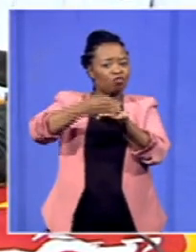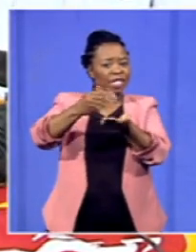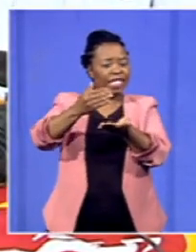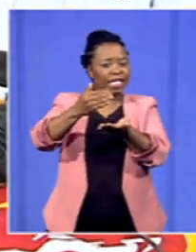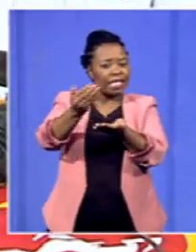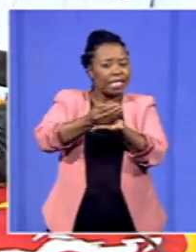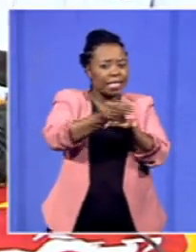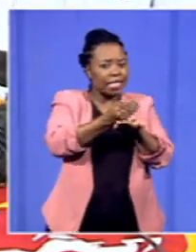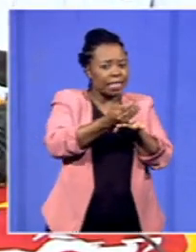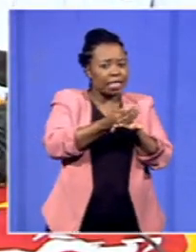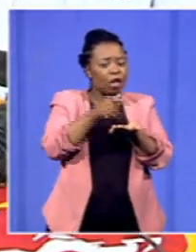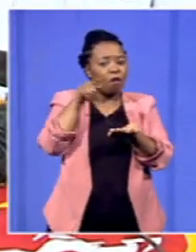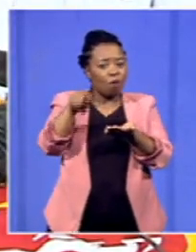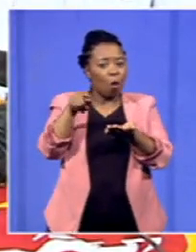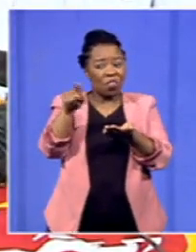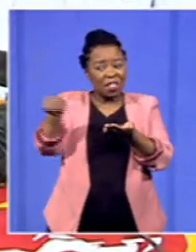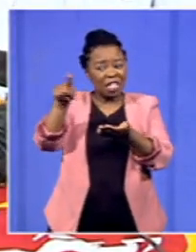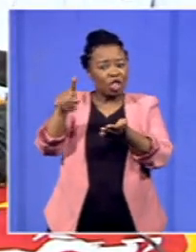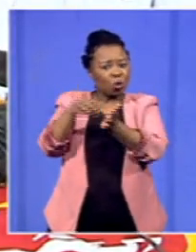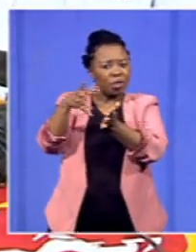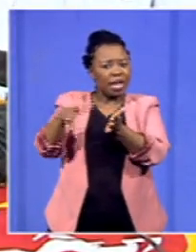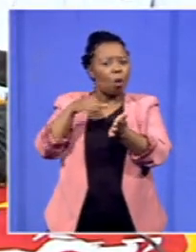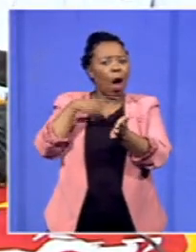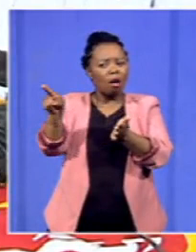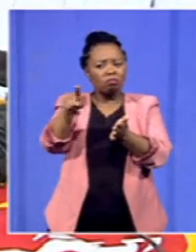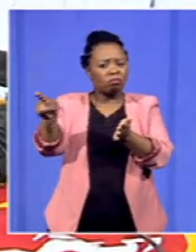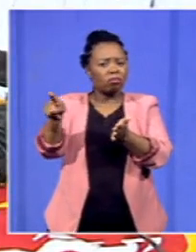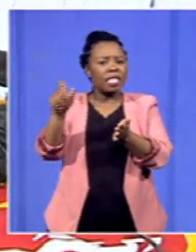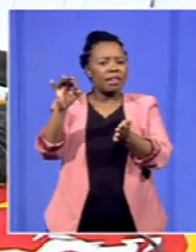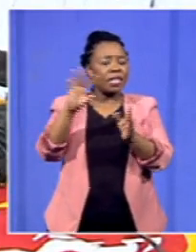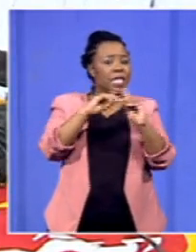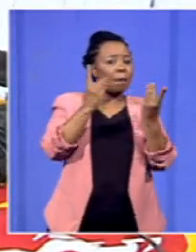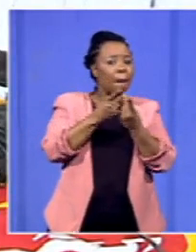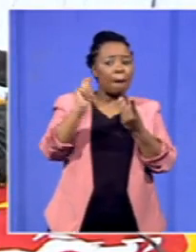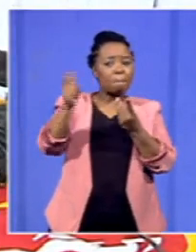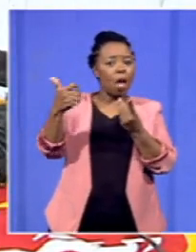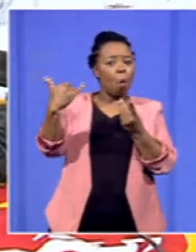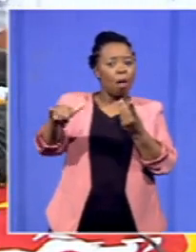students so that they can get going when the department doesn't pay them